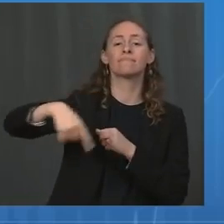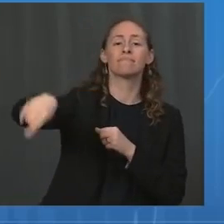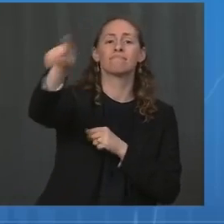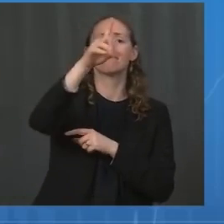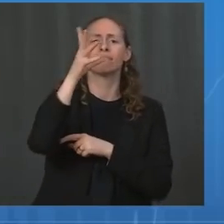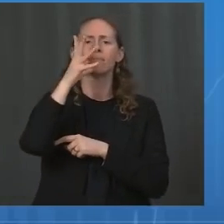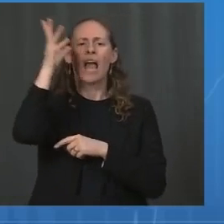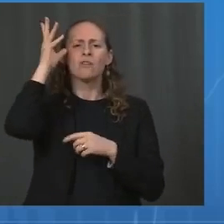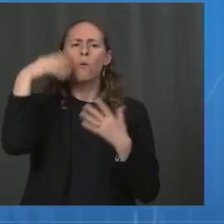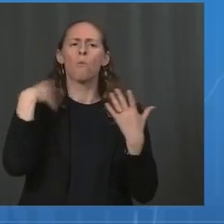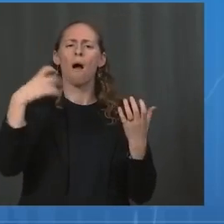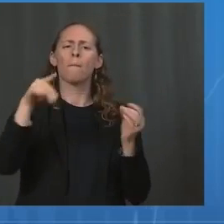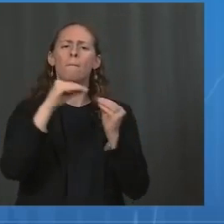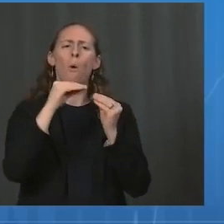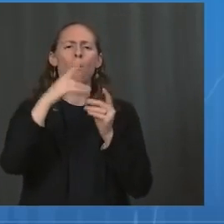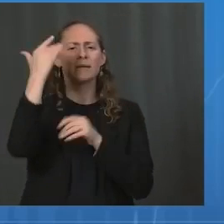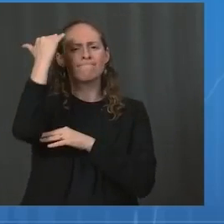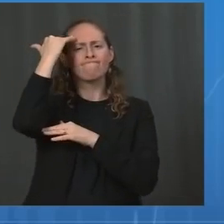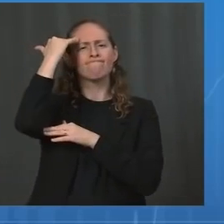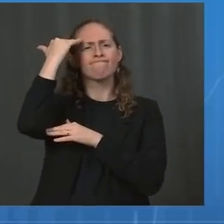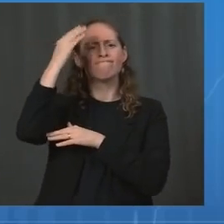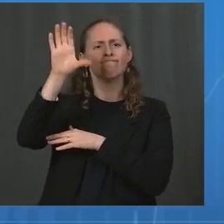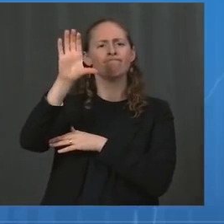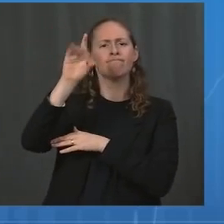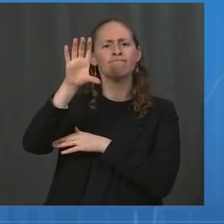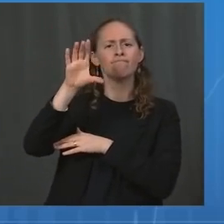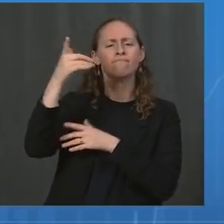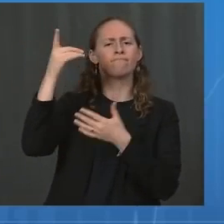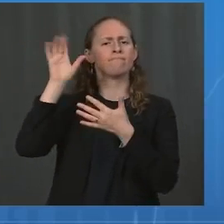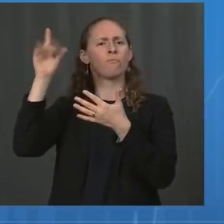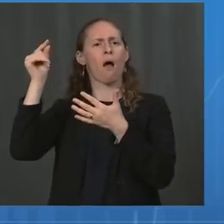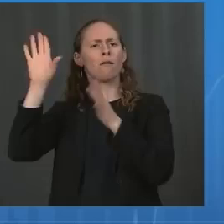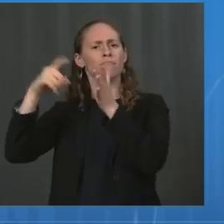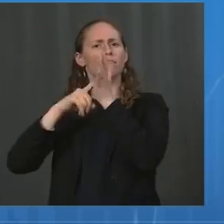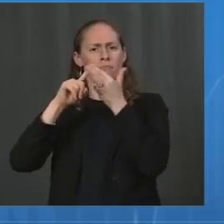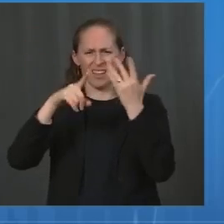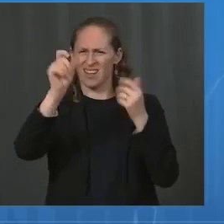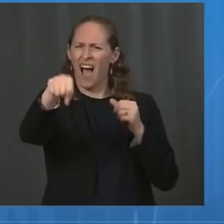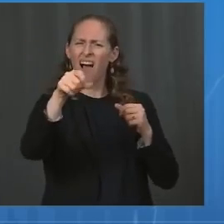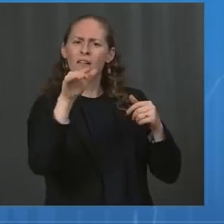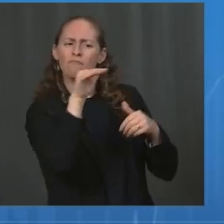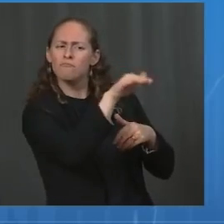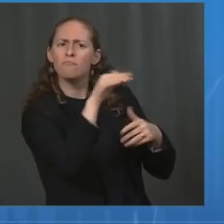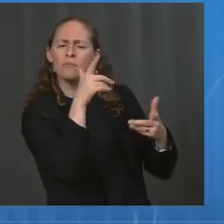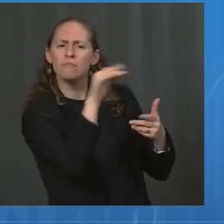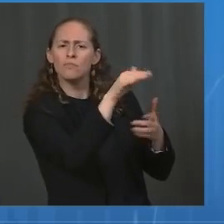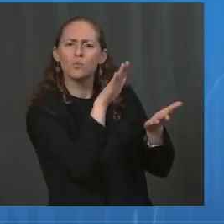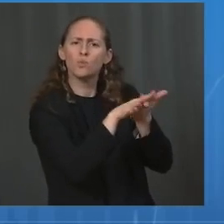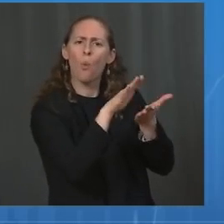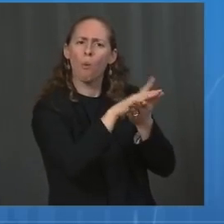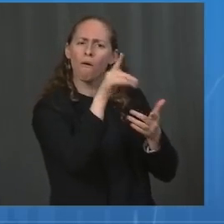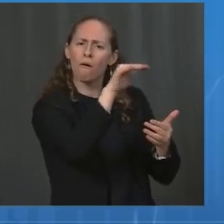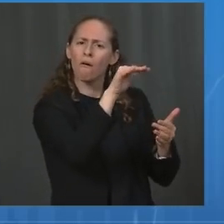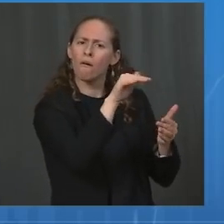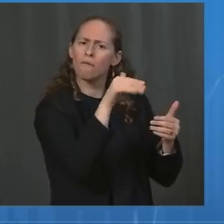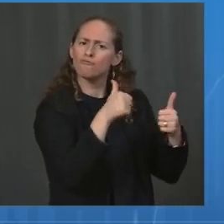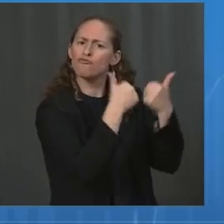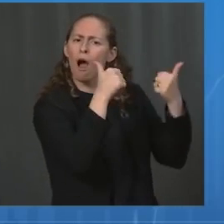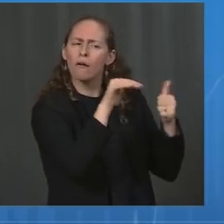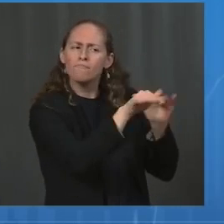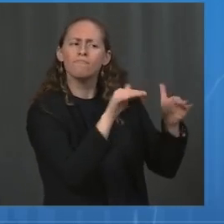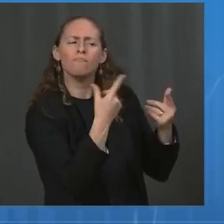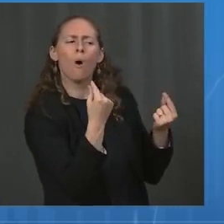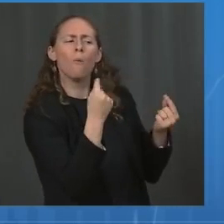Parents can ask questions of their school administrators and learn how these steps will be implemented in their district. Parents should